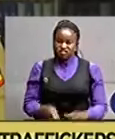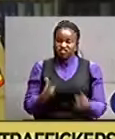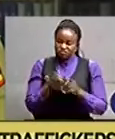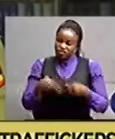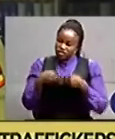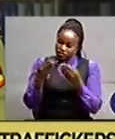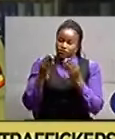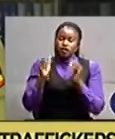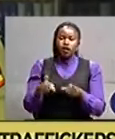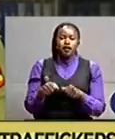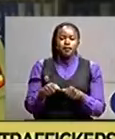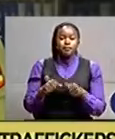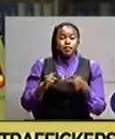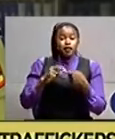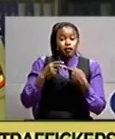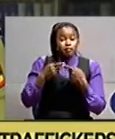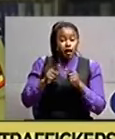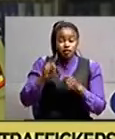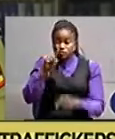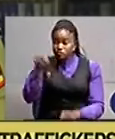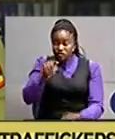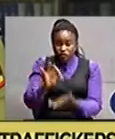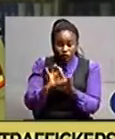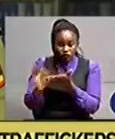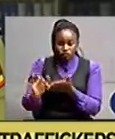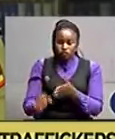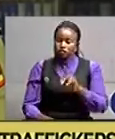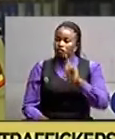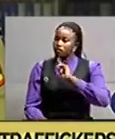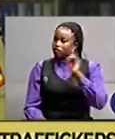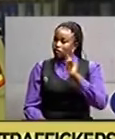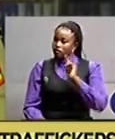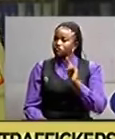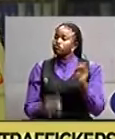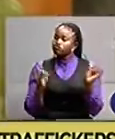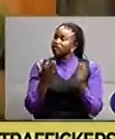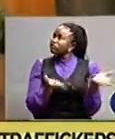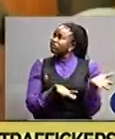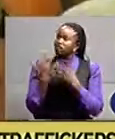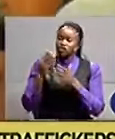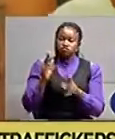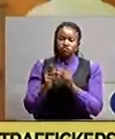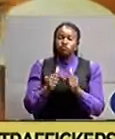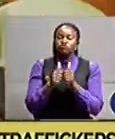but this does not remove the charge uh of trafficking in persons